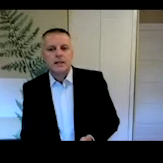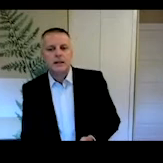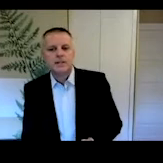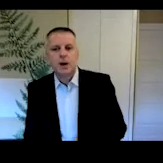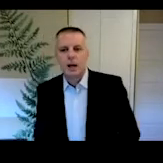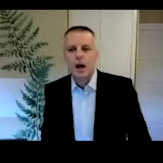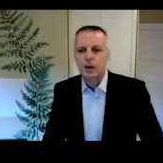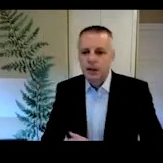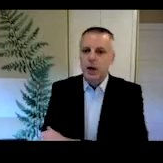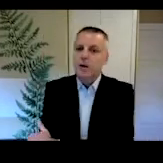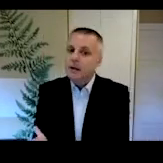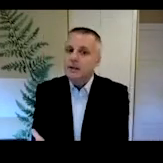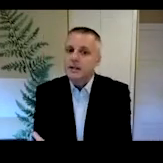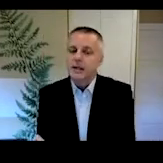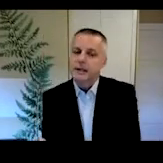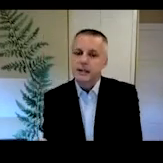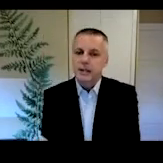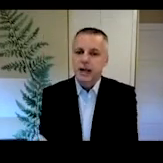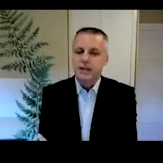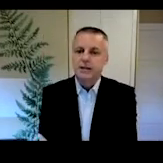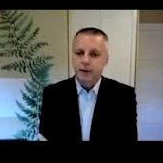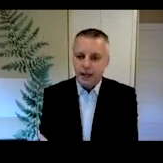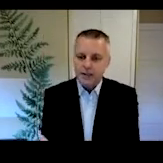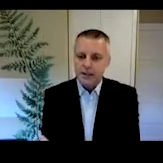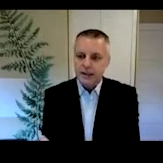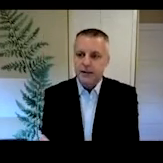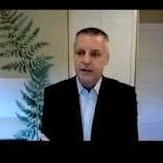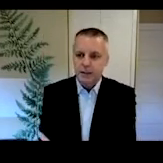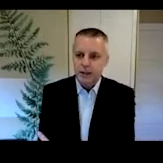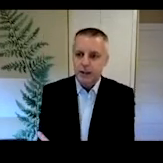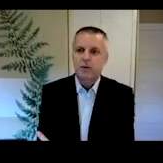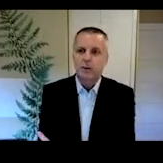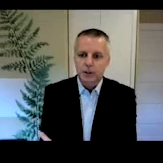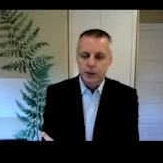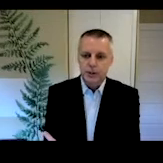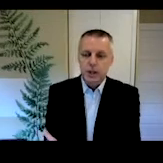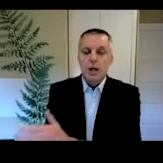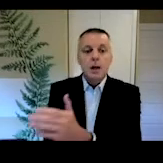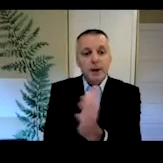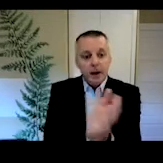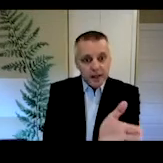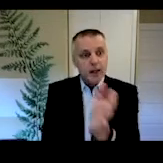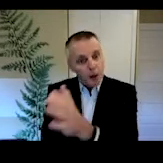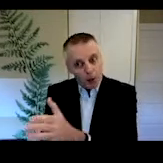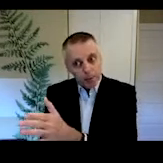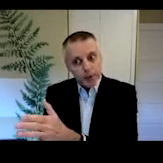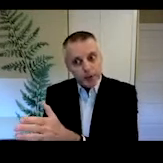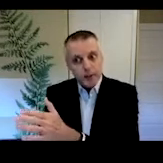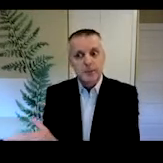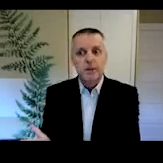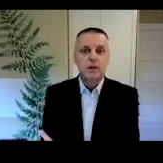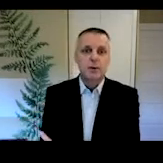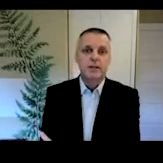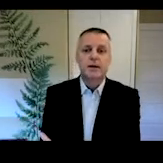In today's talk, I'm going to talk about listening and listening as the forgotten skill in teaching and research, but I think, I hope,